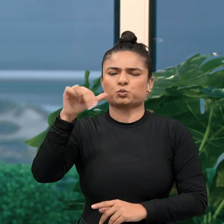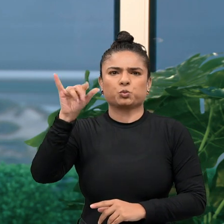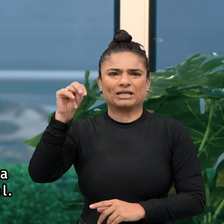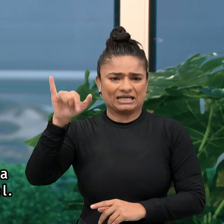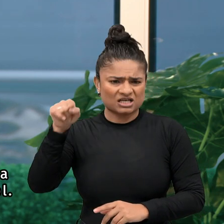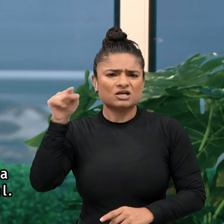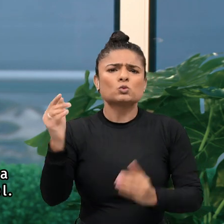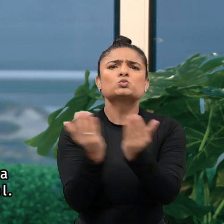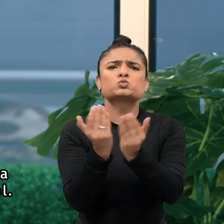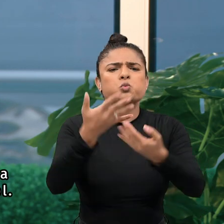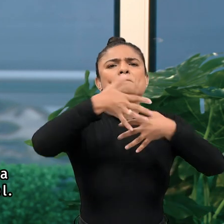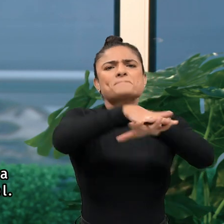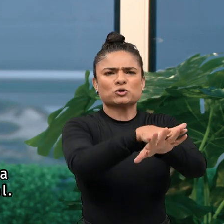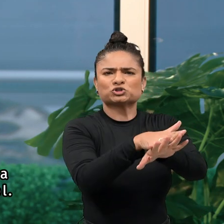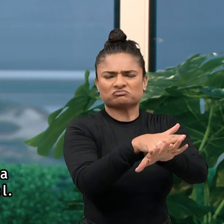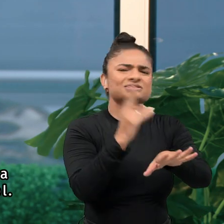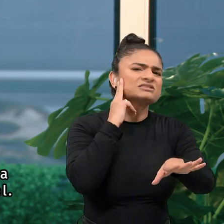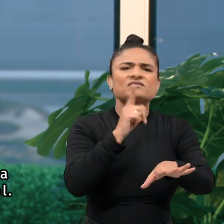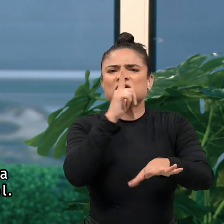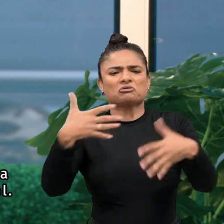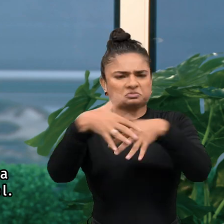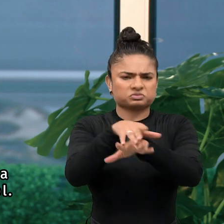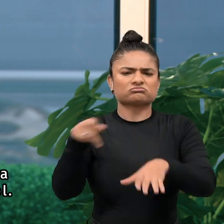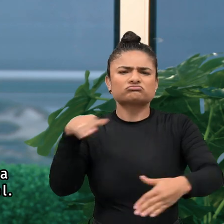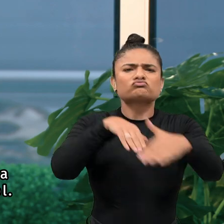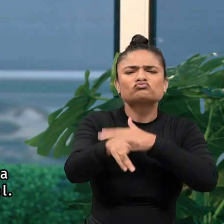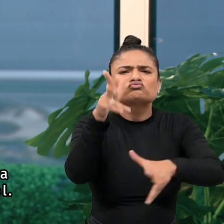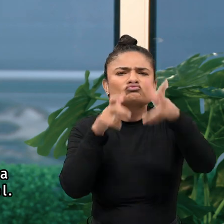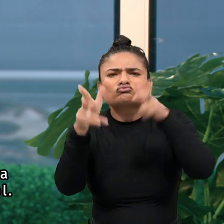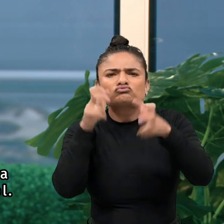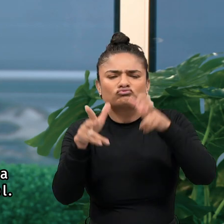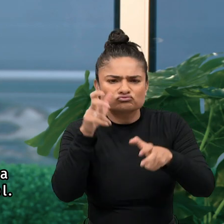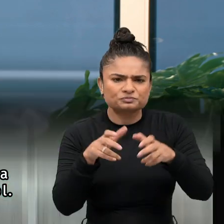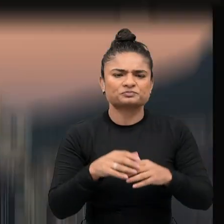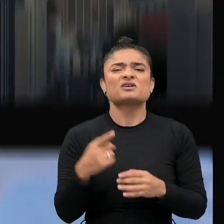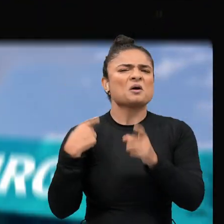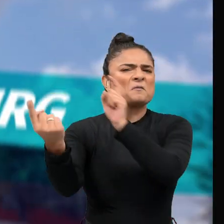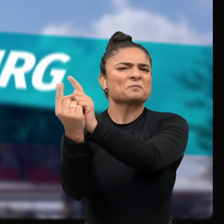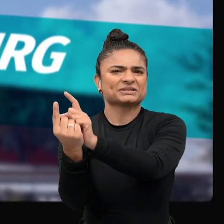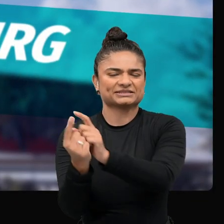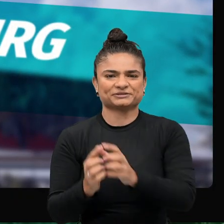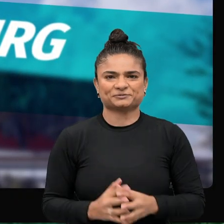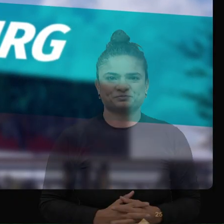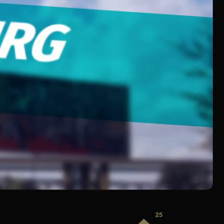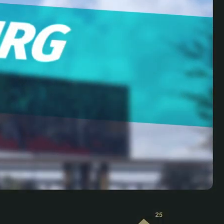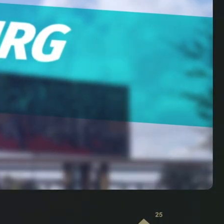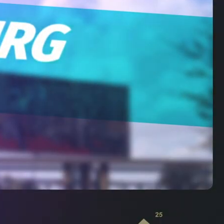swatini, where he completed his education in a so-called mainstreamed yearing school. Let's meet him.